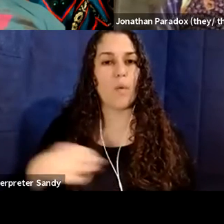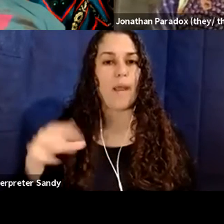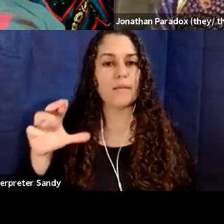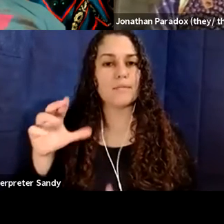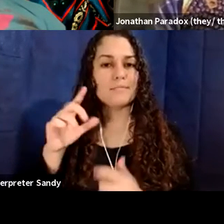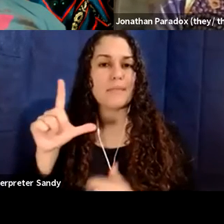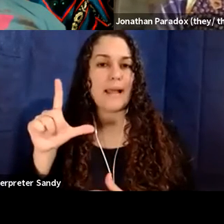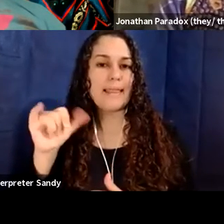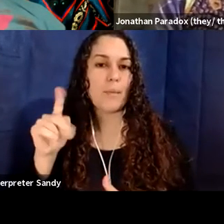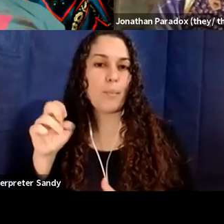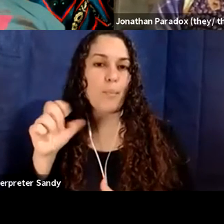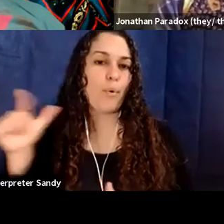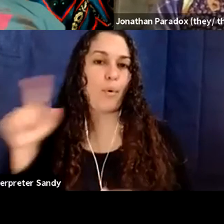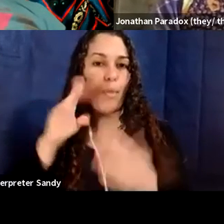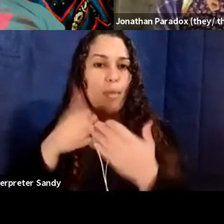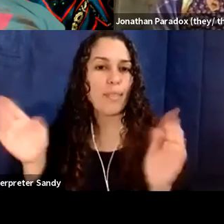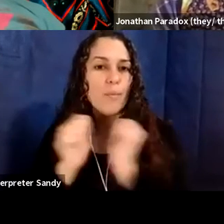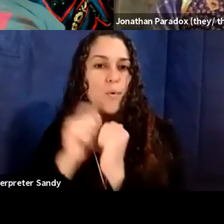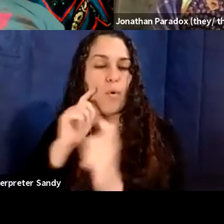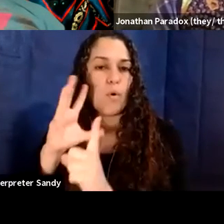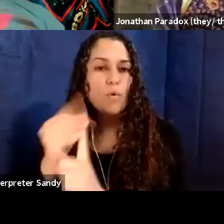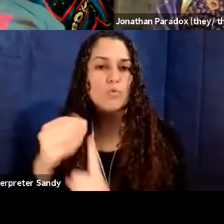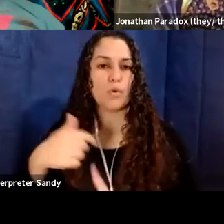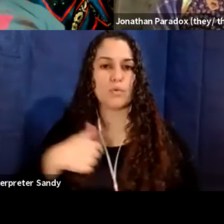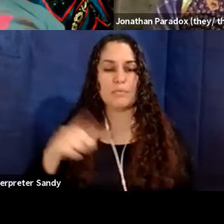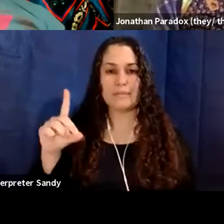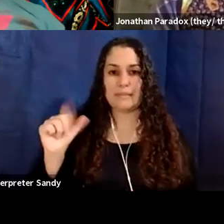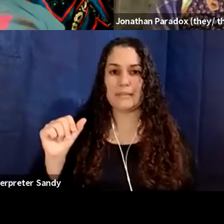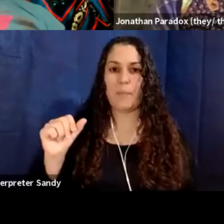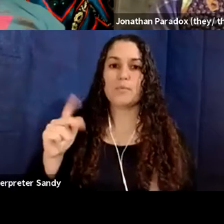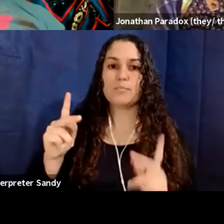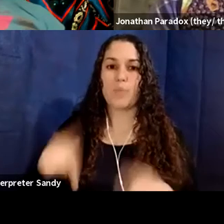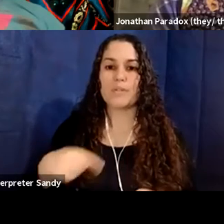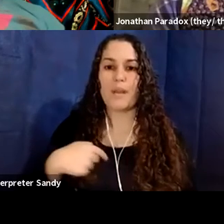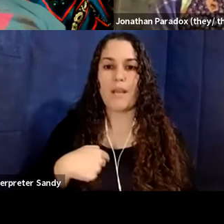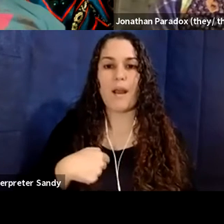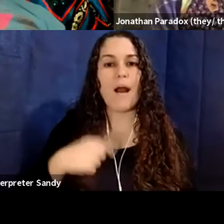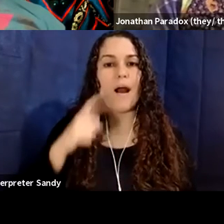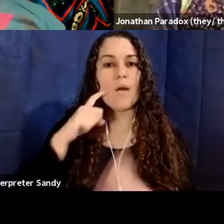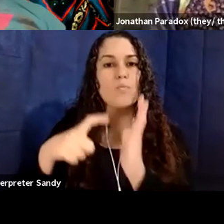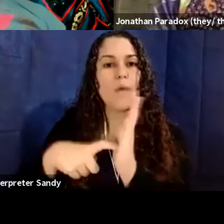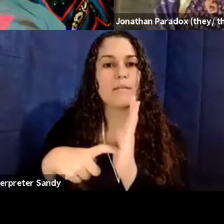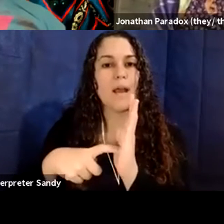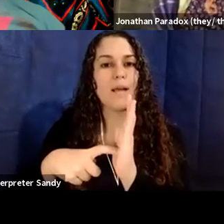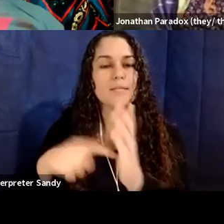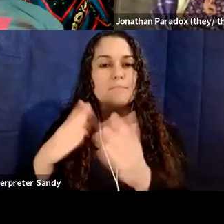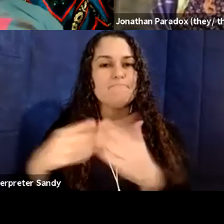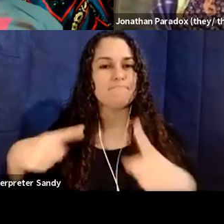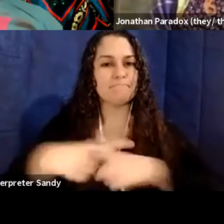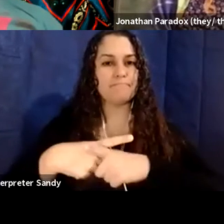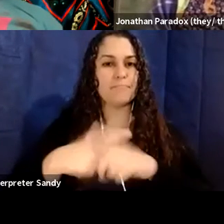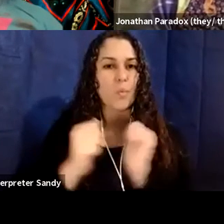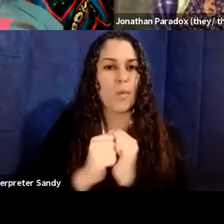I feel uniquely positioned to recognize the contradictions that exist within, uh, constructs of